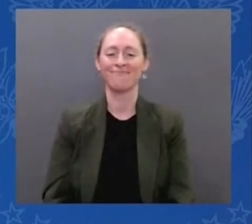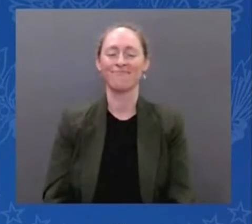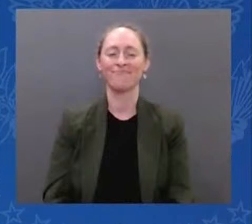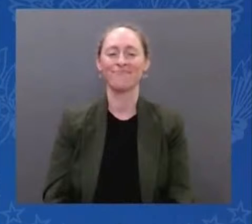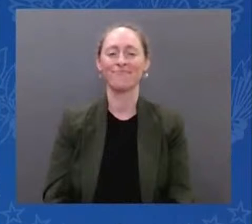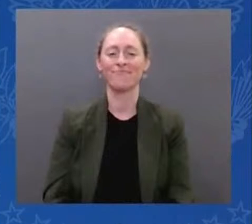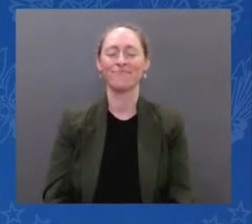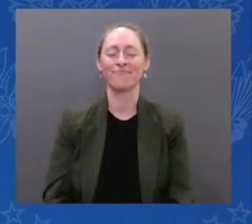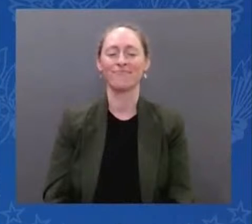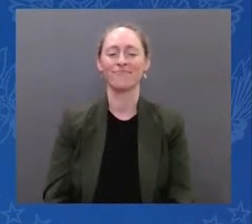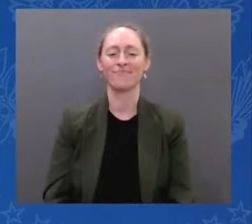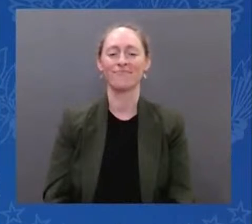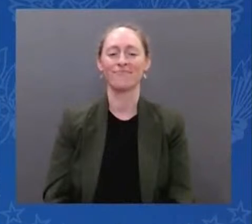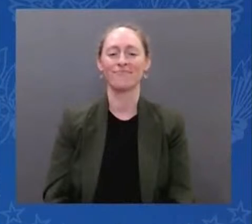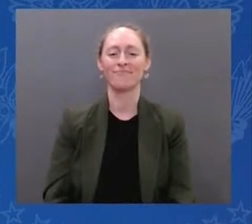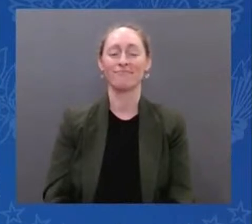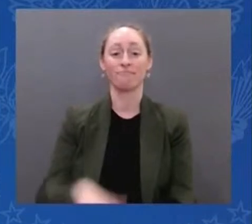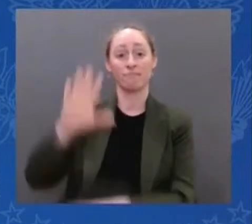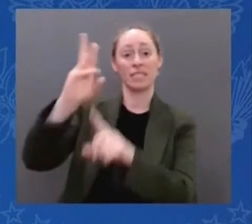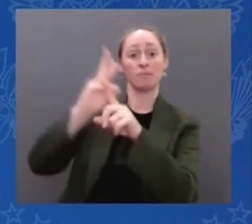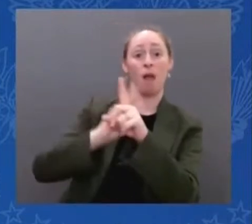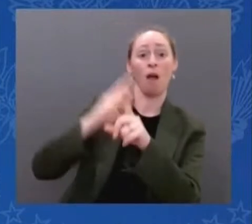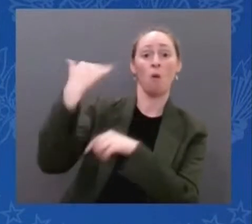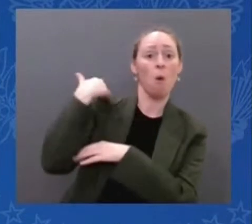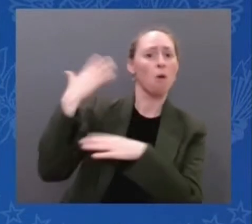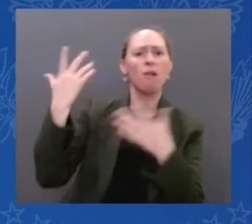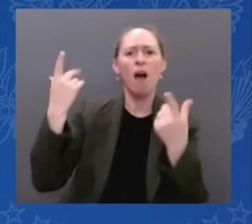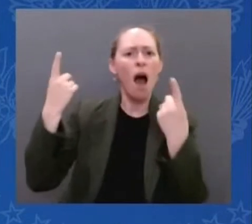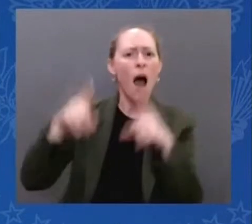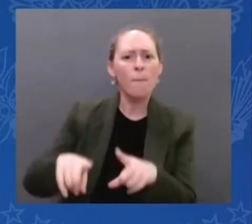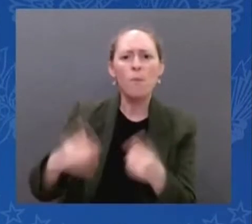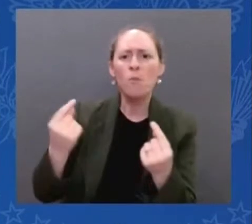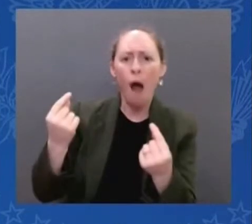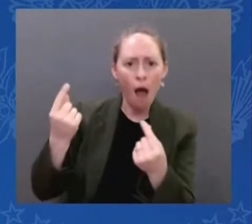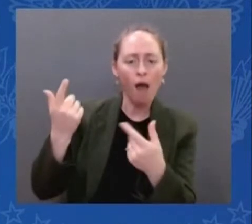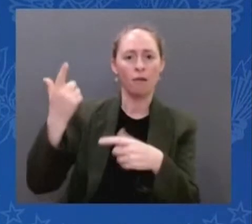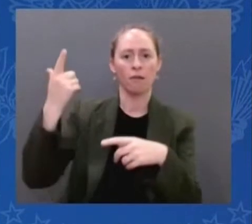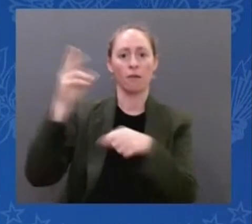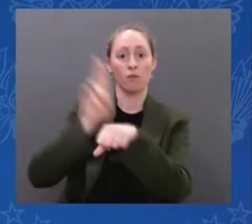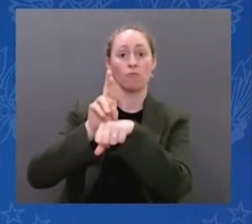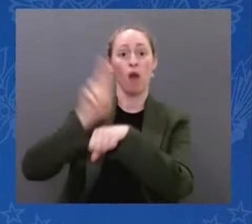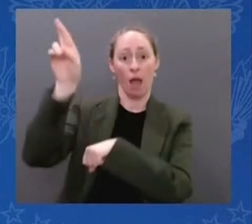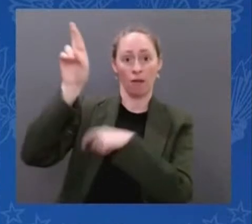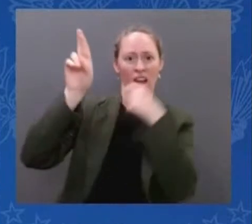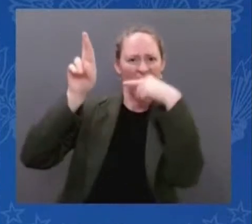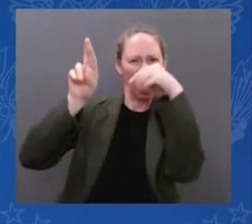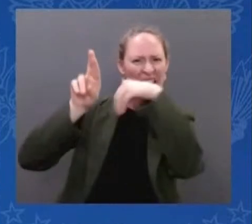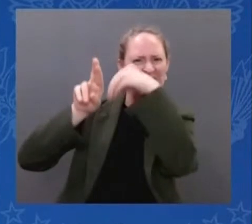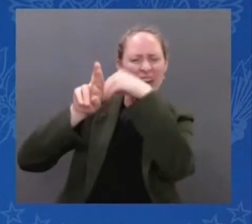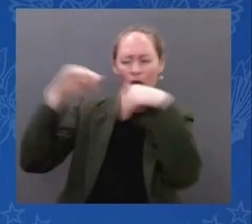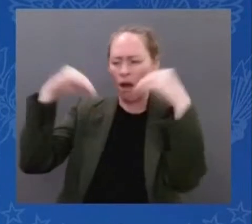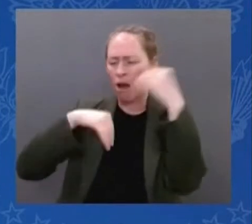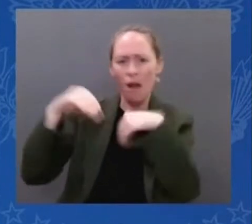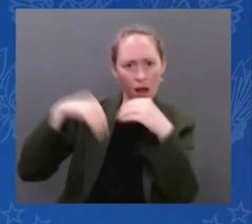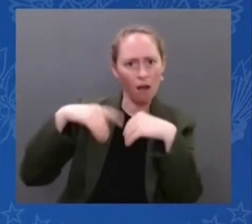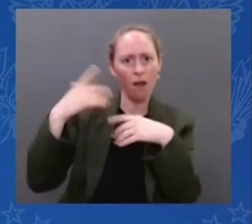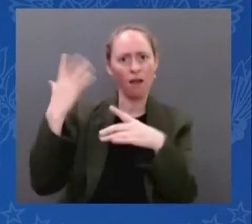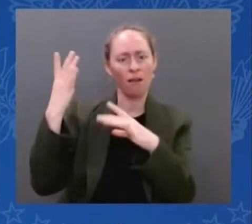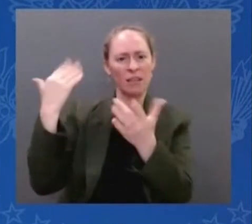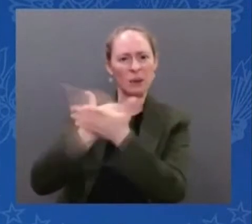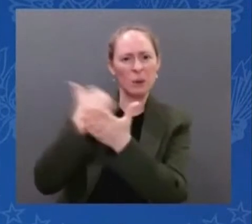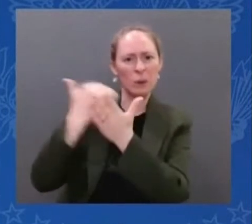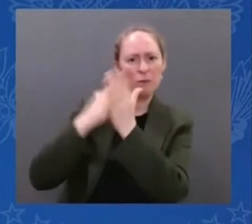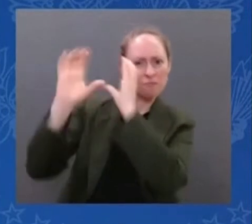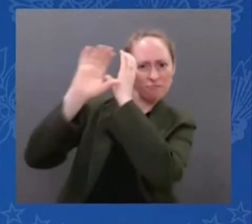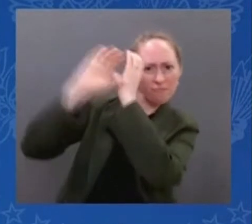world's newest, most powerful deep space telescope on a journey one million miles into the cosmos. First of that